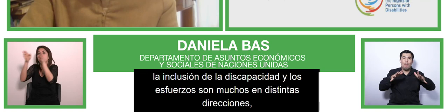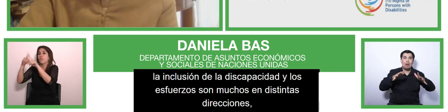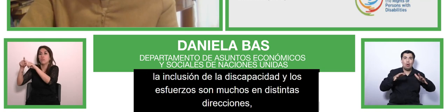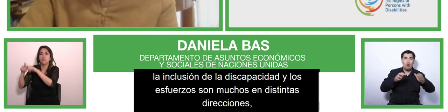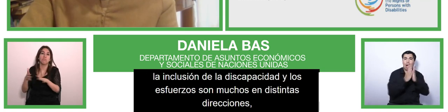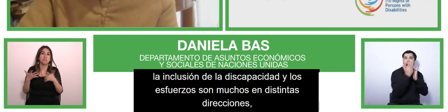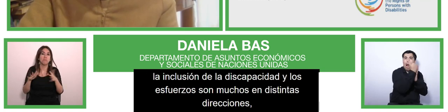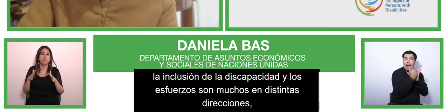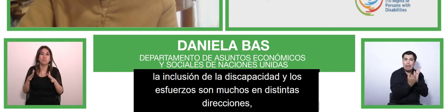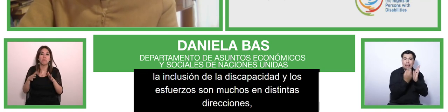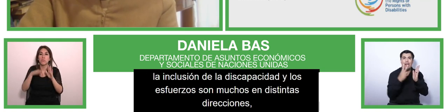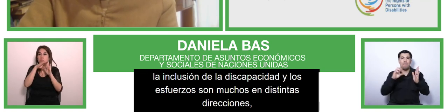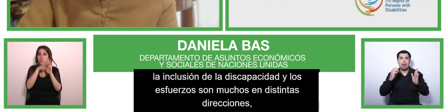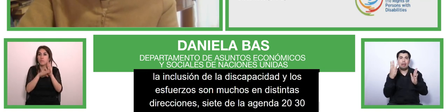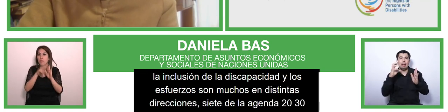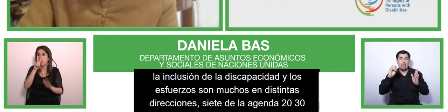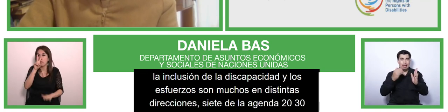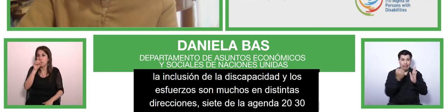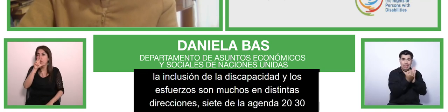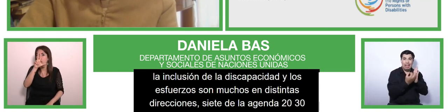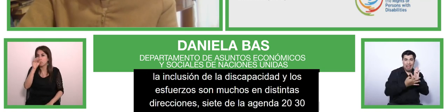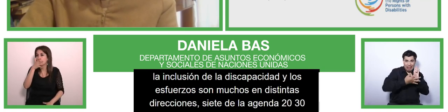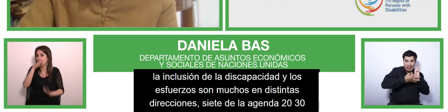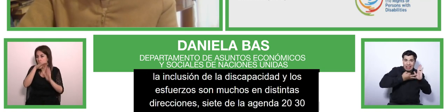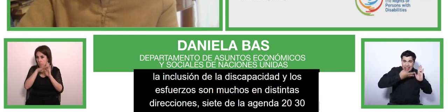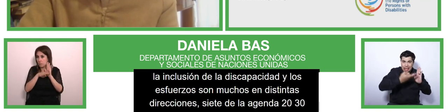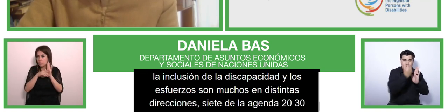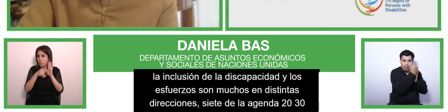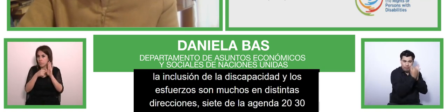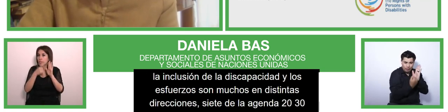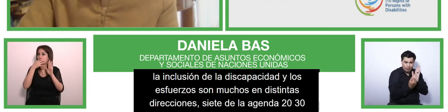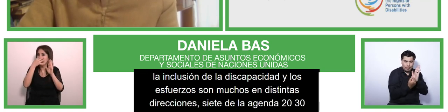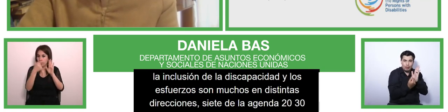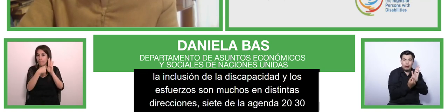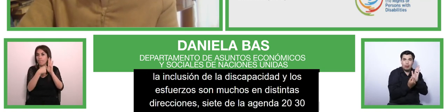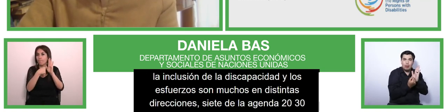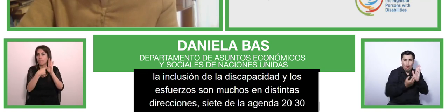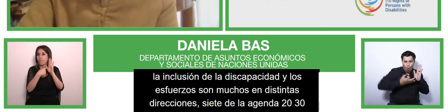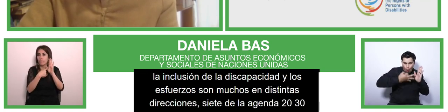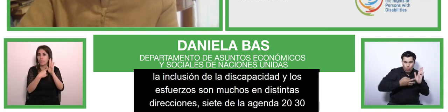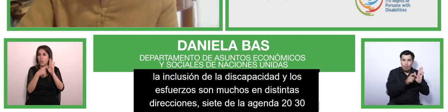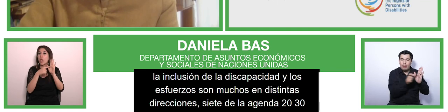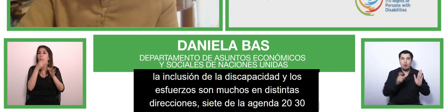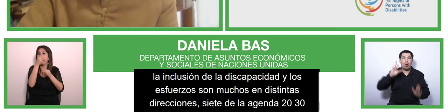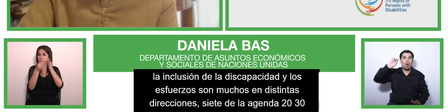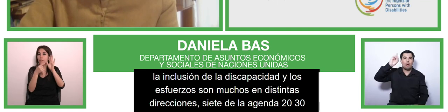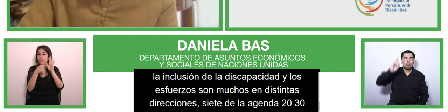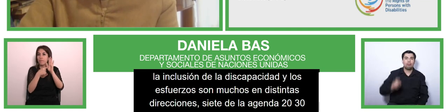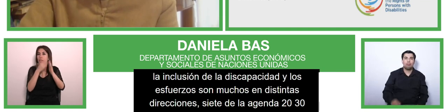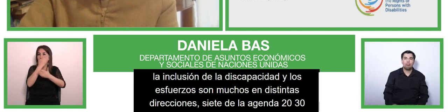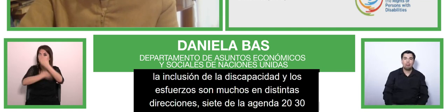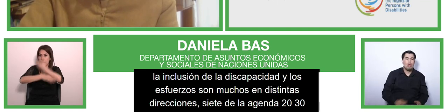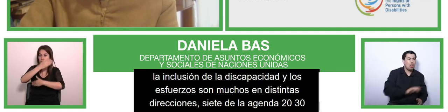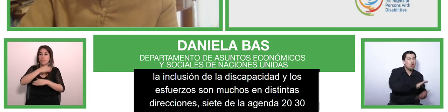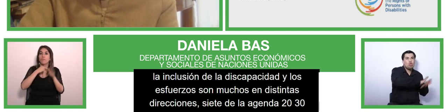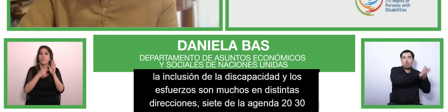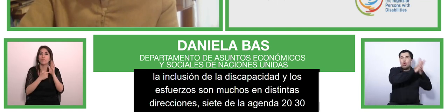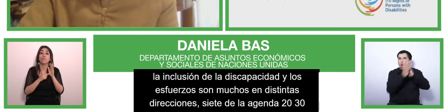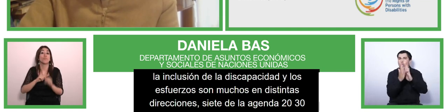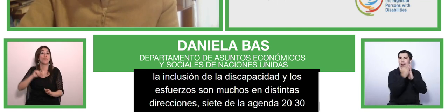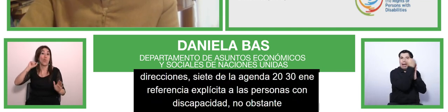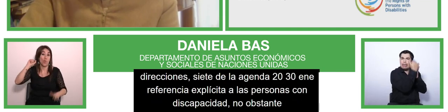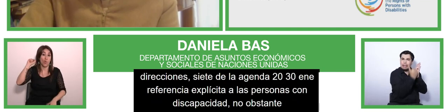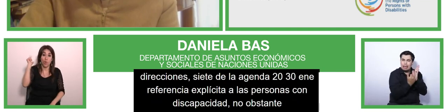to persons with disabilities and yet All the agendas of sustainable development goals and targets,